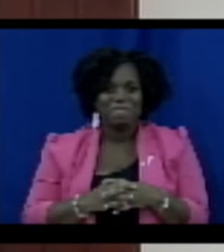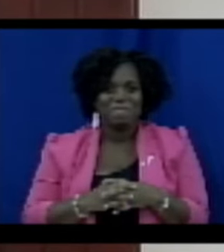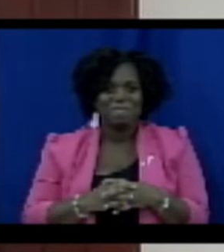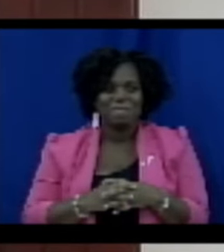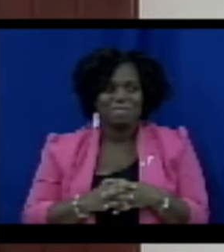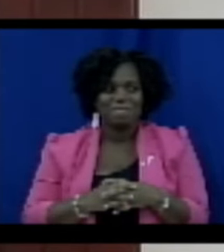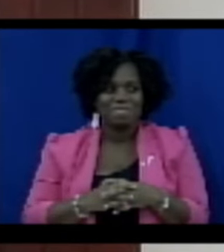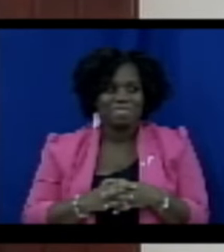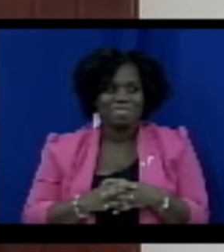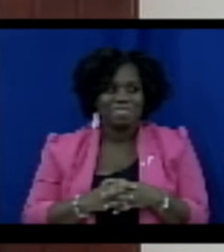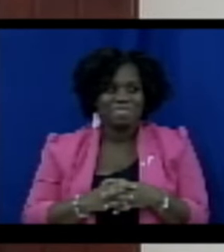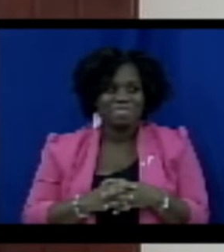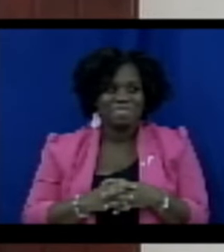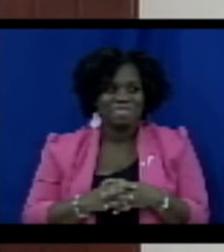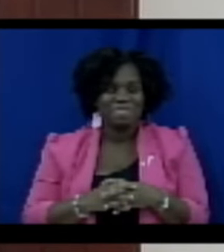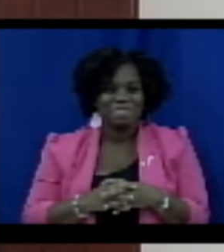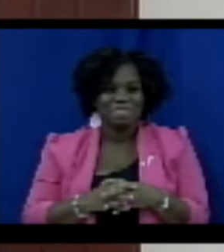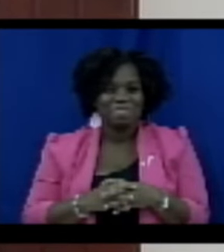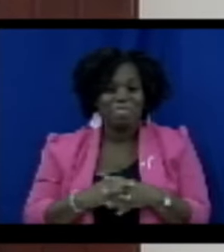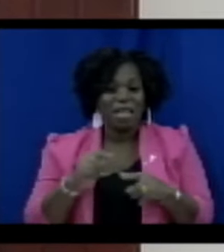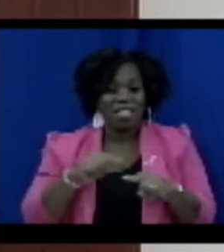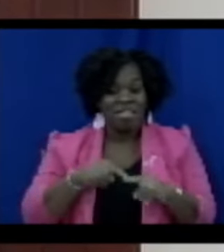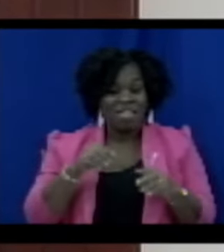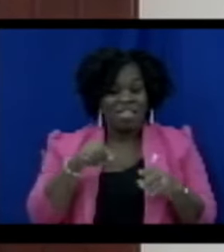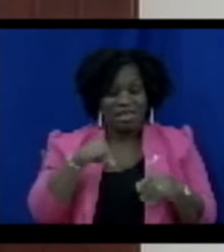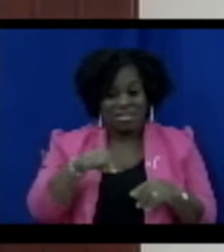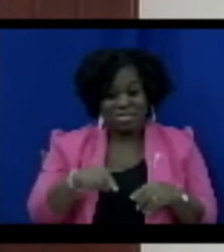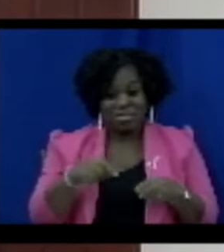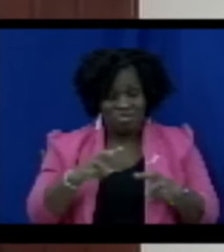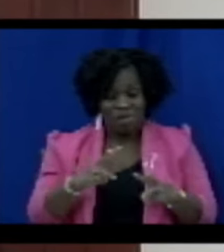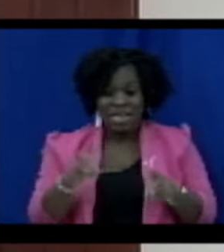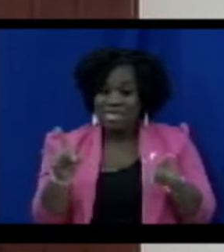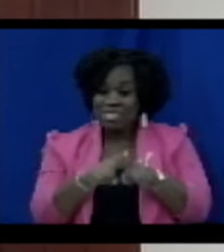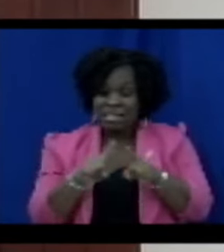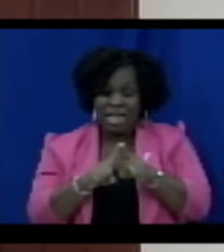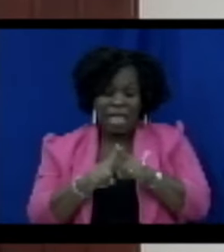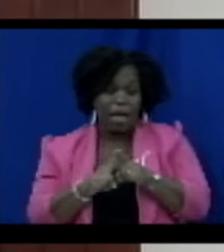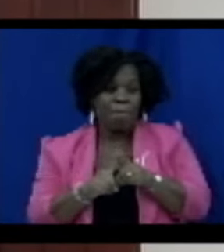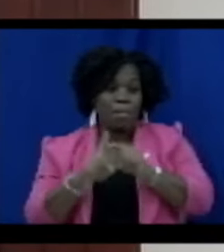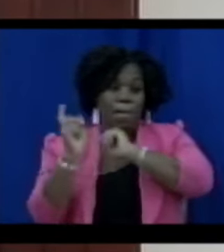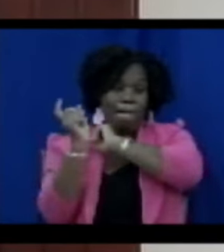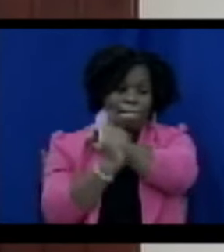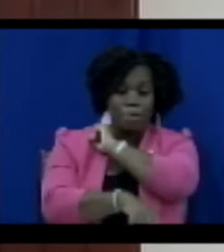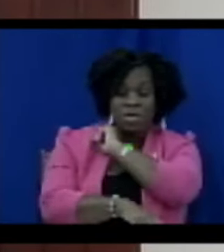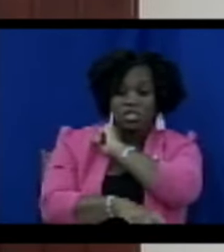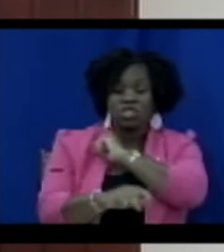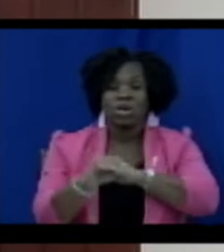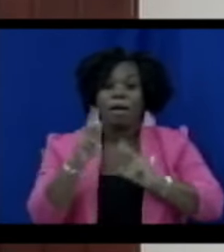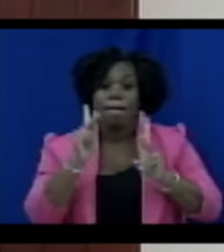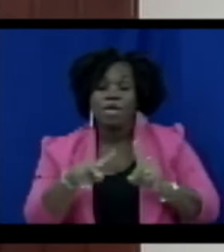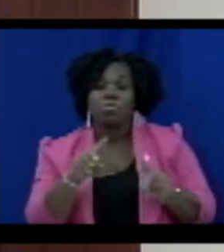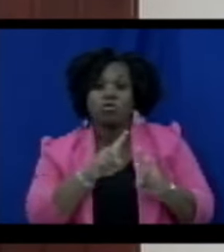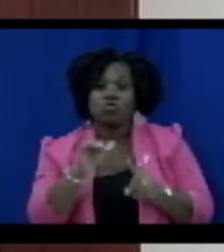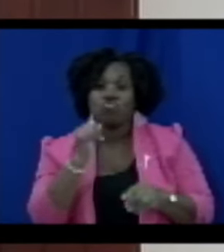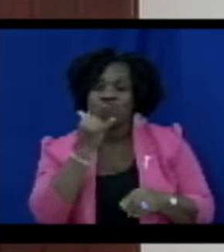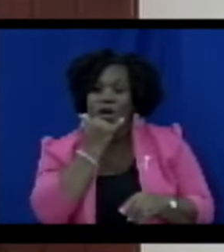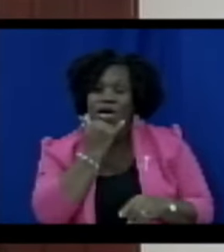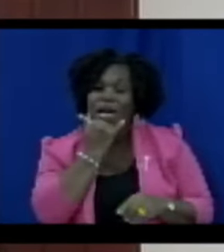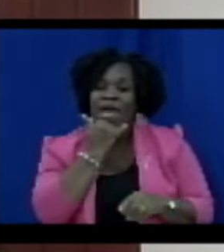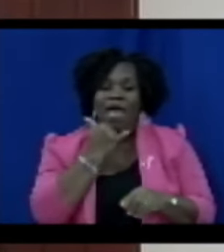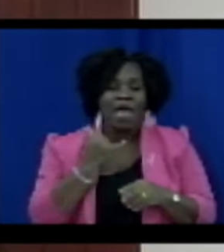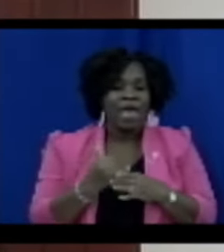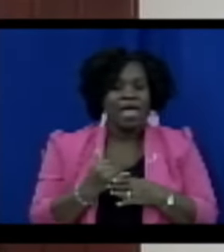This multifaceted approach not only punishes wrongdoers, but also discourages others from engaging in lawful activities,